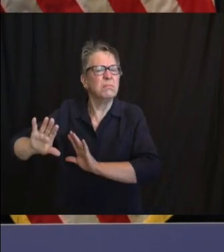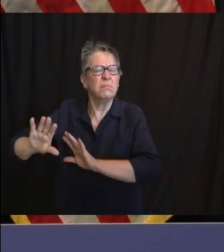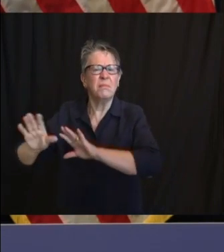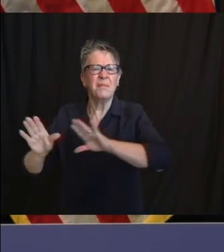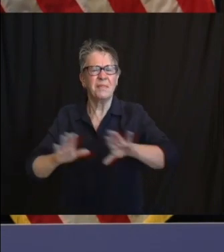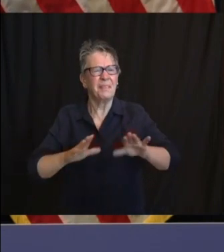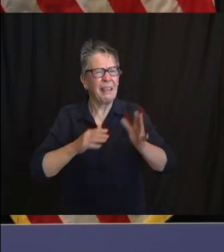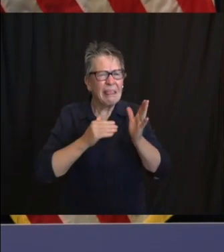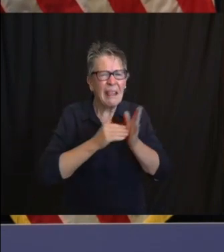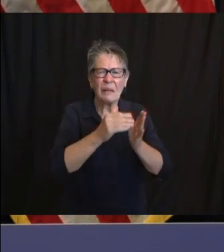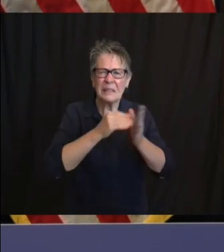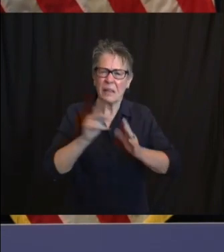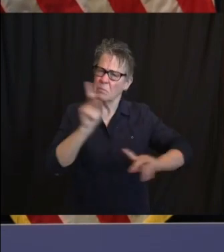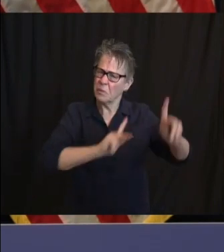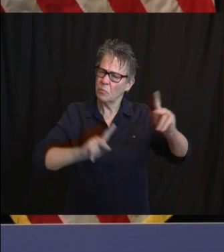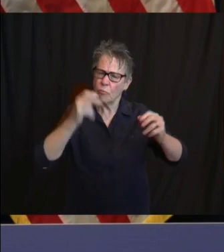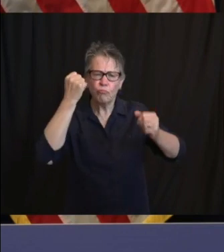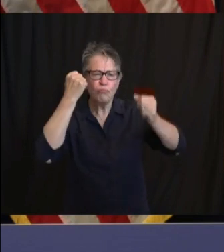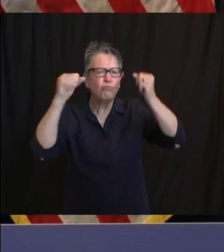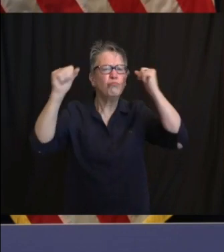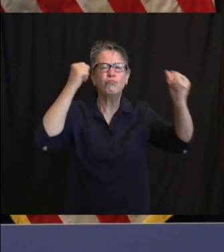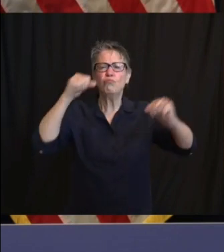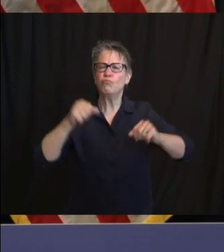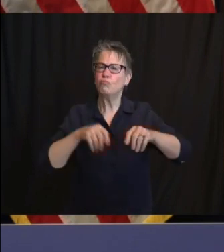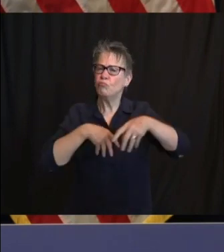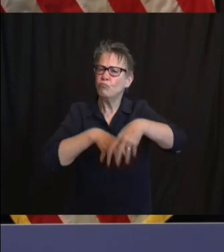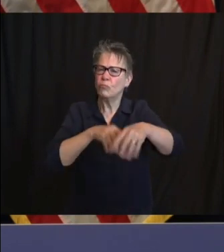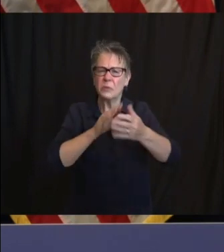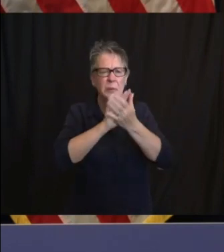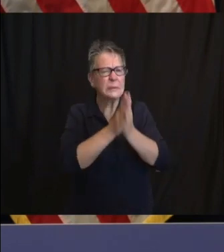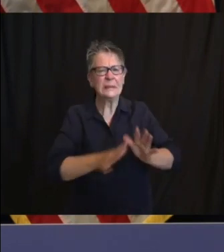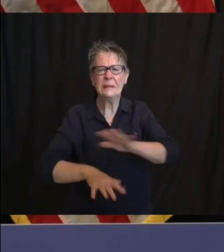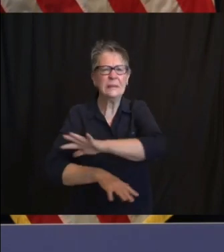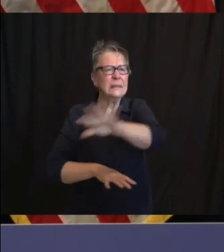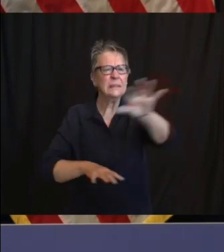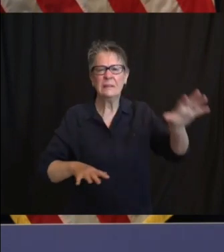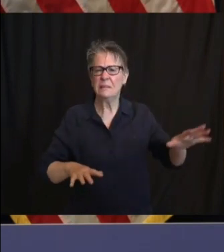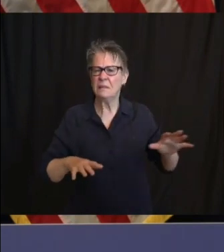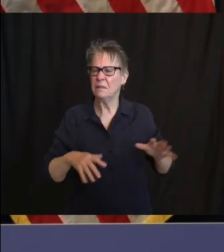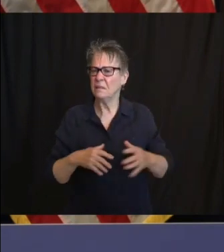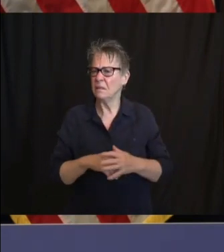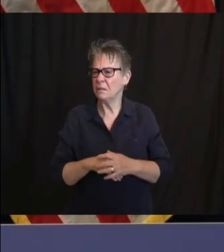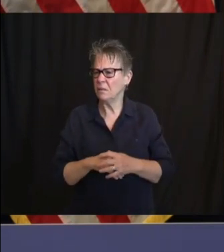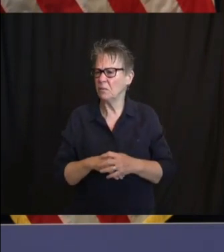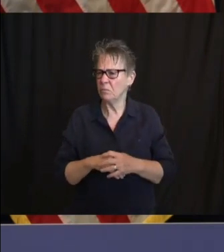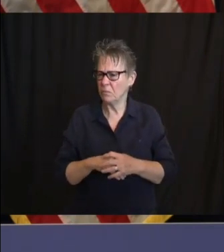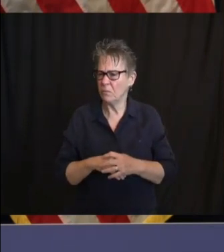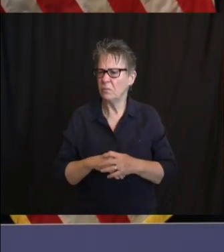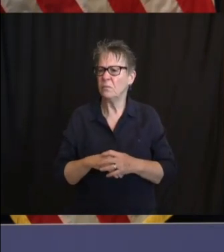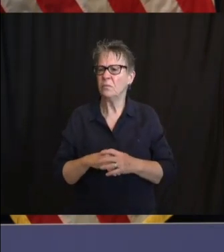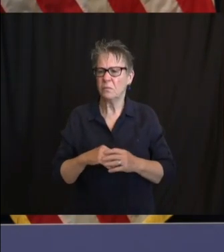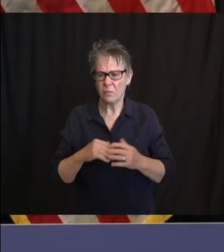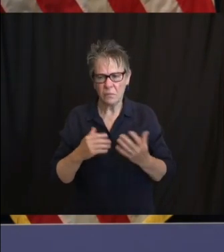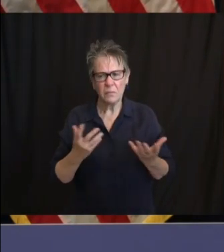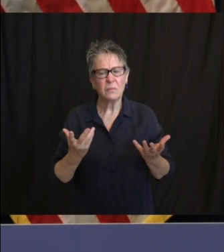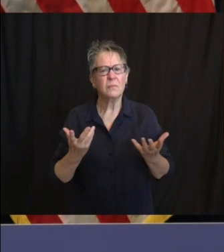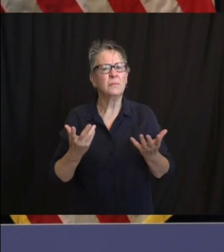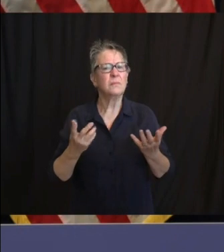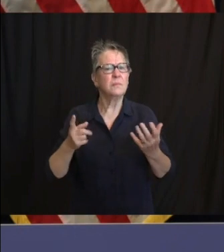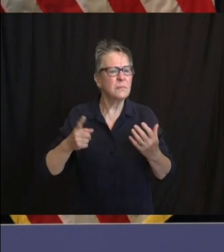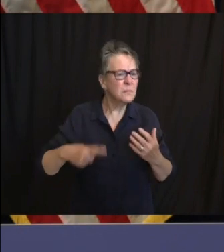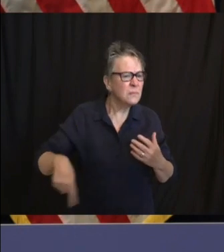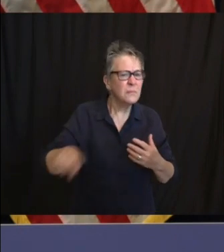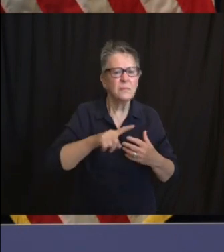leader in bringing the change we need. This administration has been committed to tackling and dismantling systemic racism.